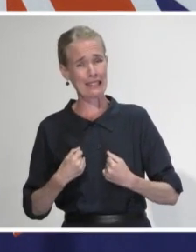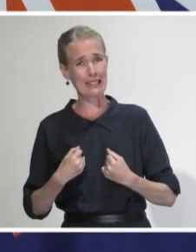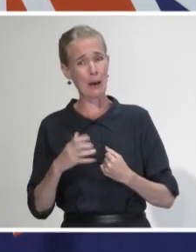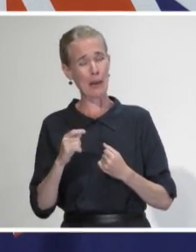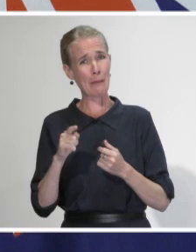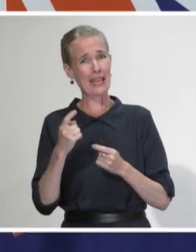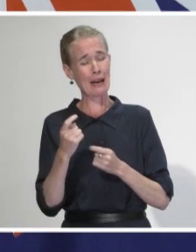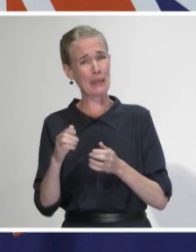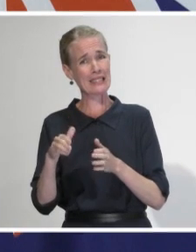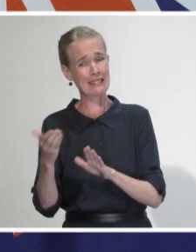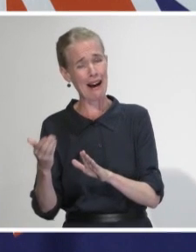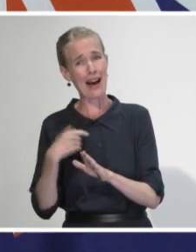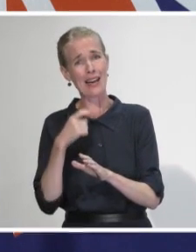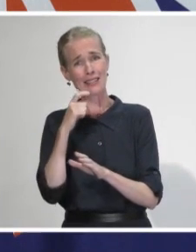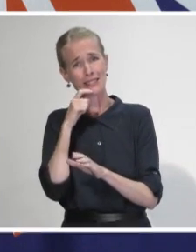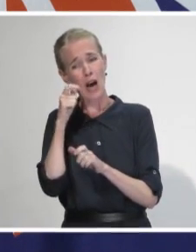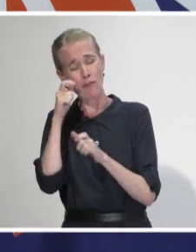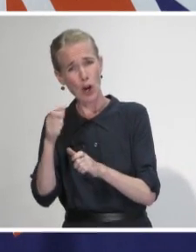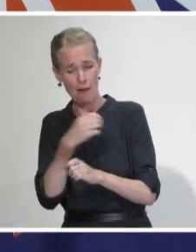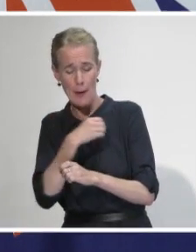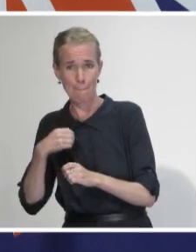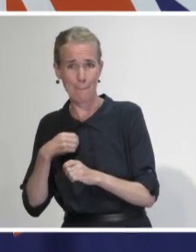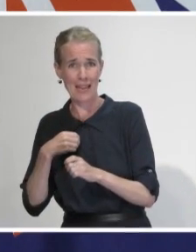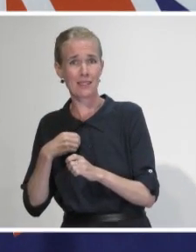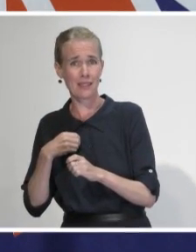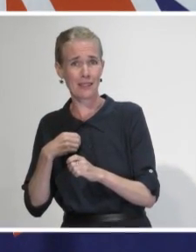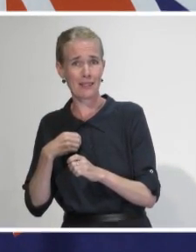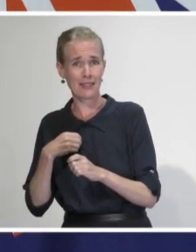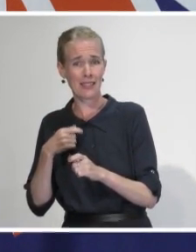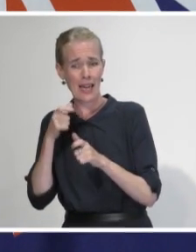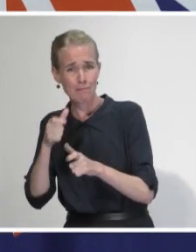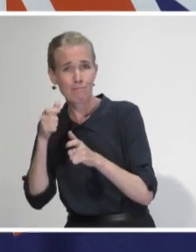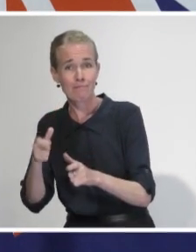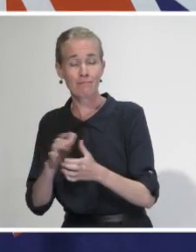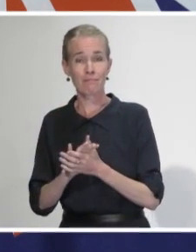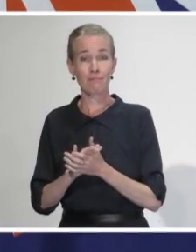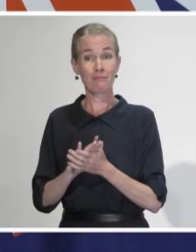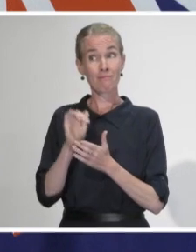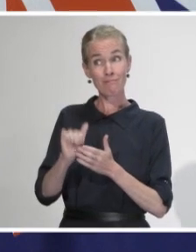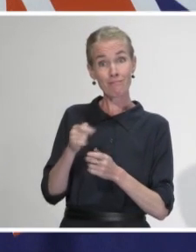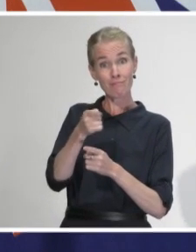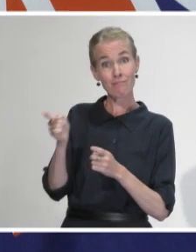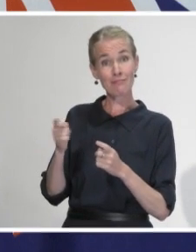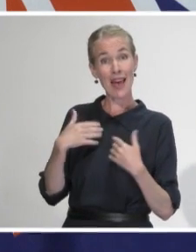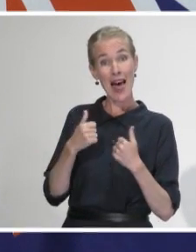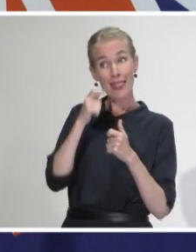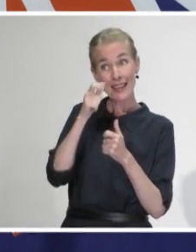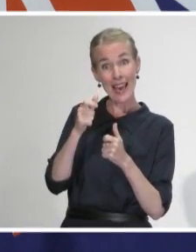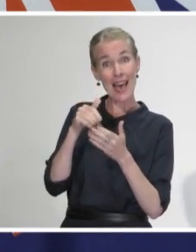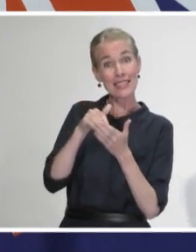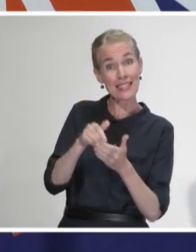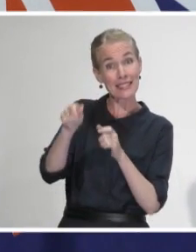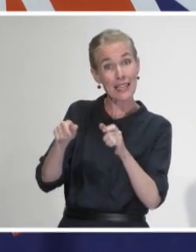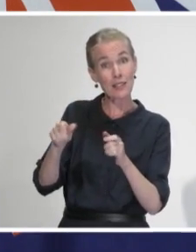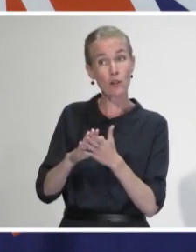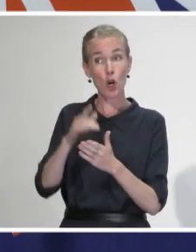It's true that they are indeed now in Burwood being cared for by DHB nursing, healthcare assistants and other staff, but as